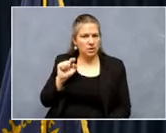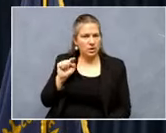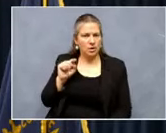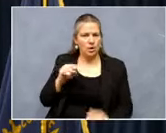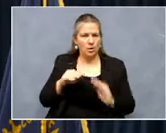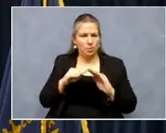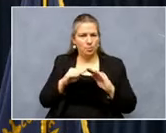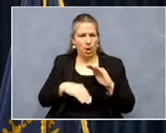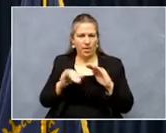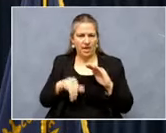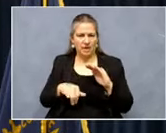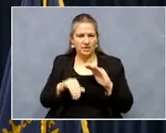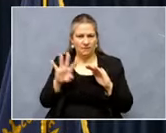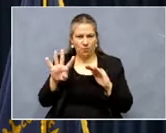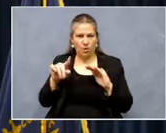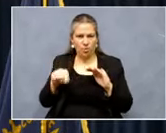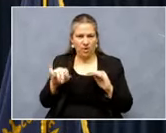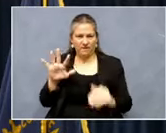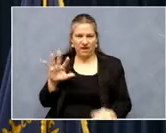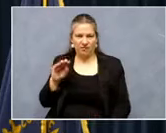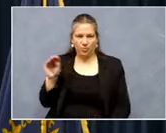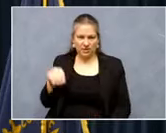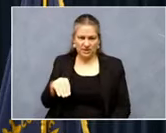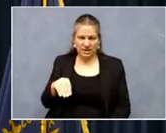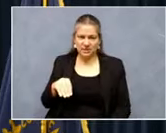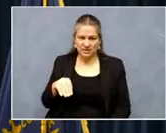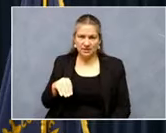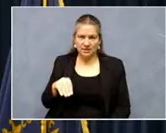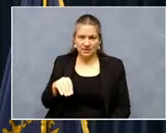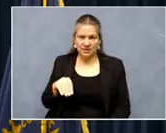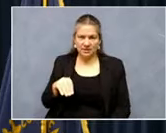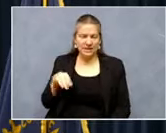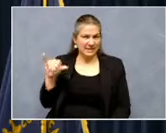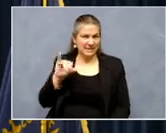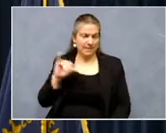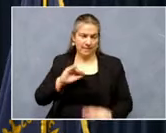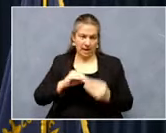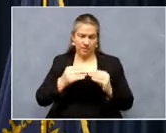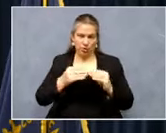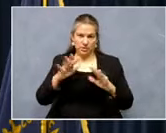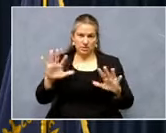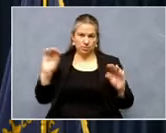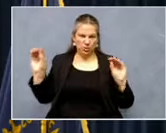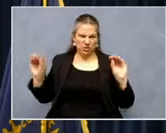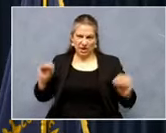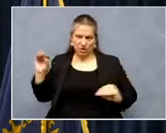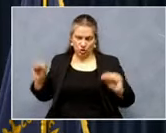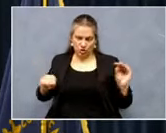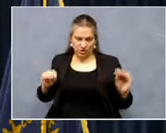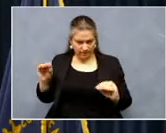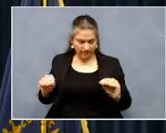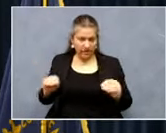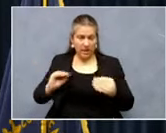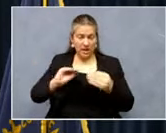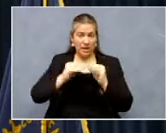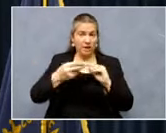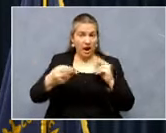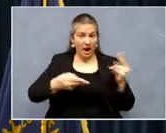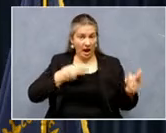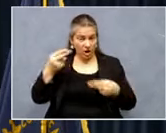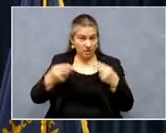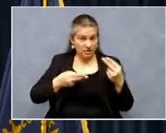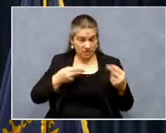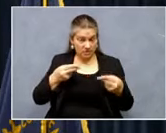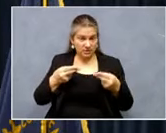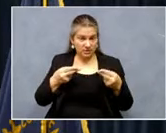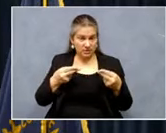at 4.5%. Remember, we're talking about the same overall numbers that these are a percentage up. So the number of hires in the Commonwealth, um,